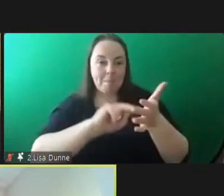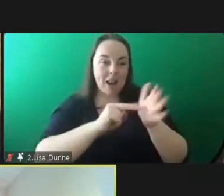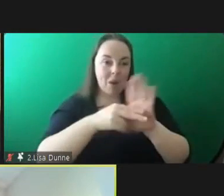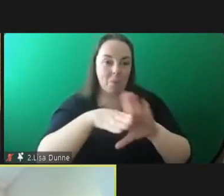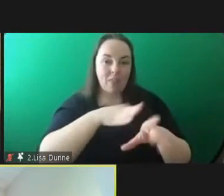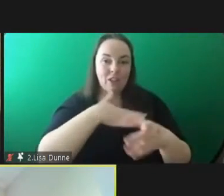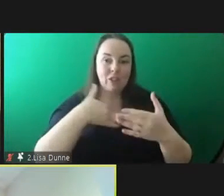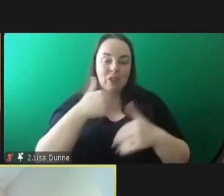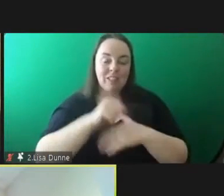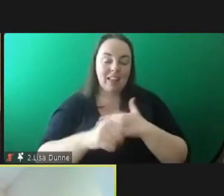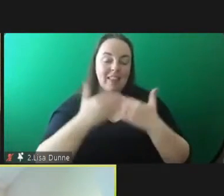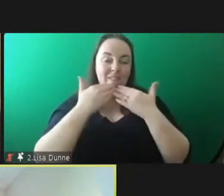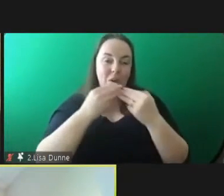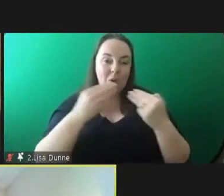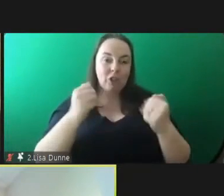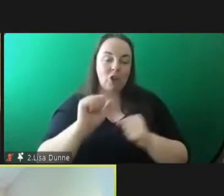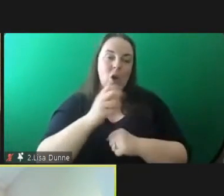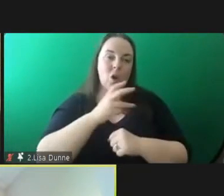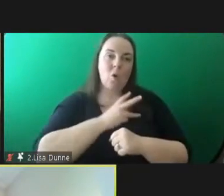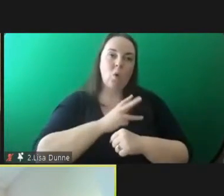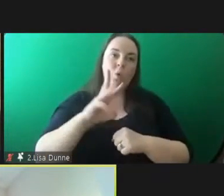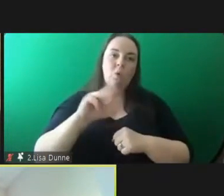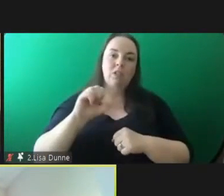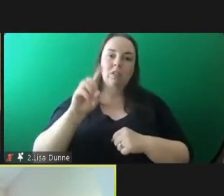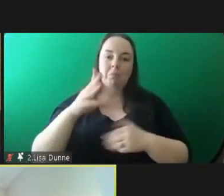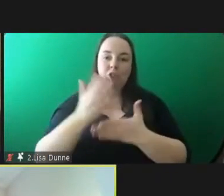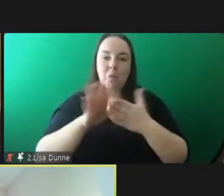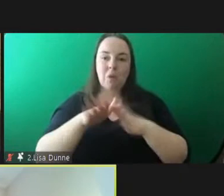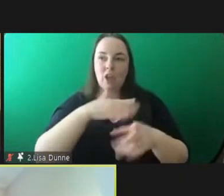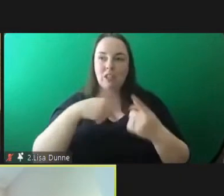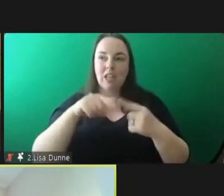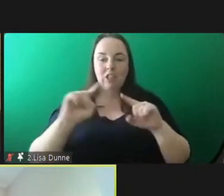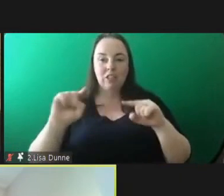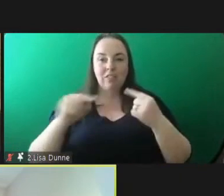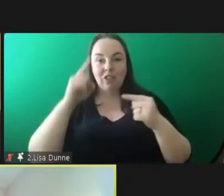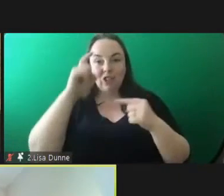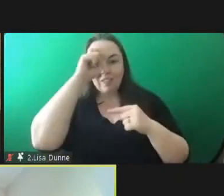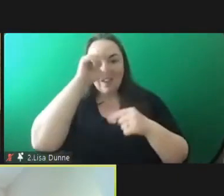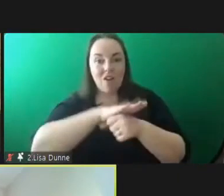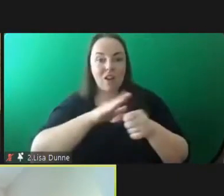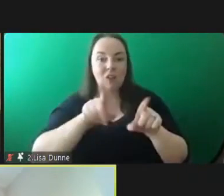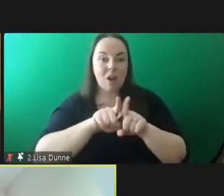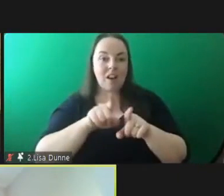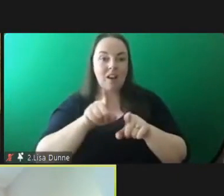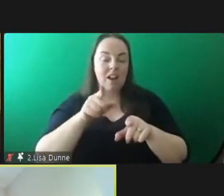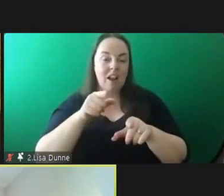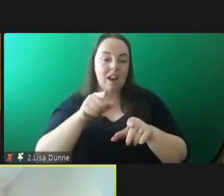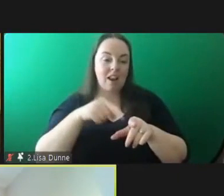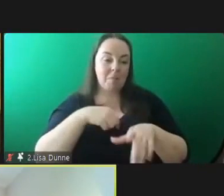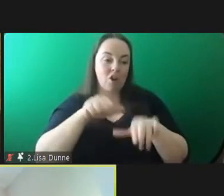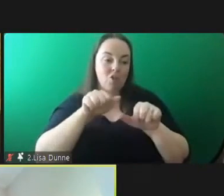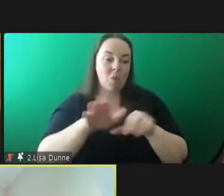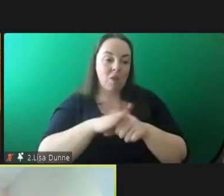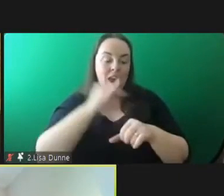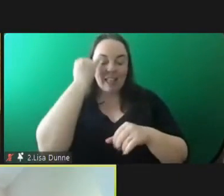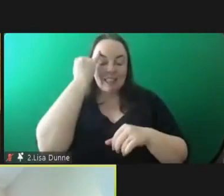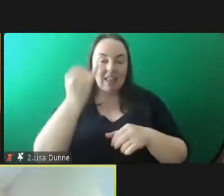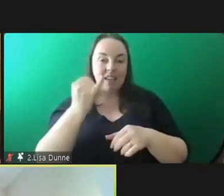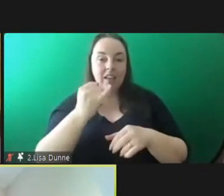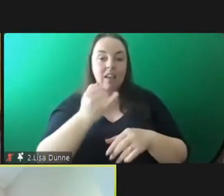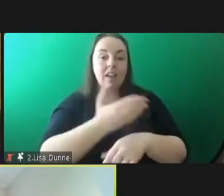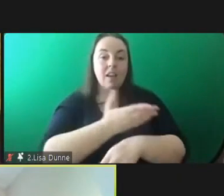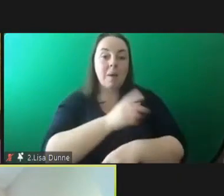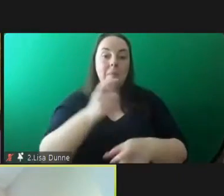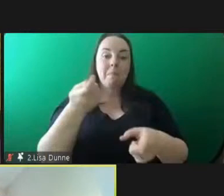today and what is a very important um and challenging area as well and for what's worth i'd concur with the whole idea that a starting point to deal